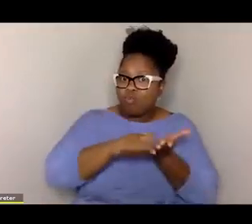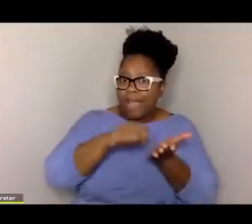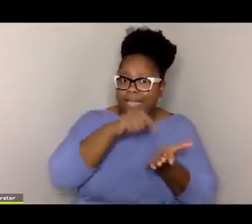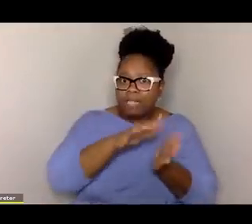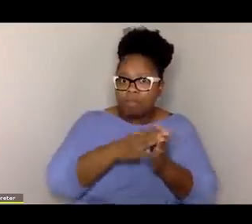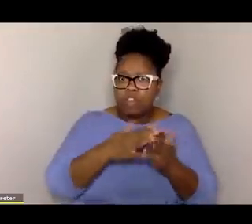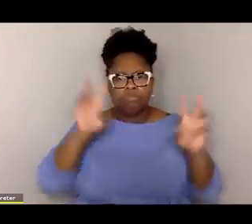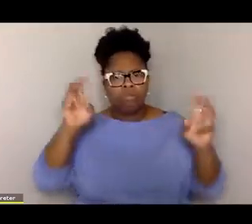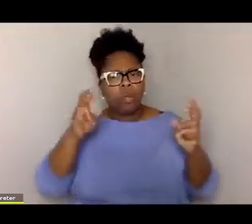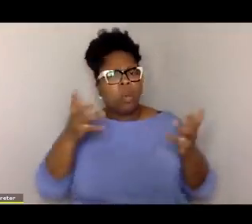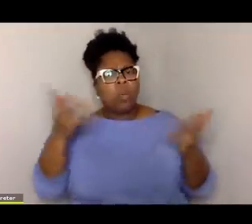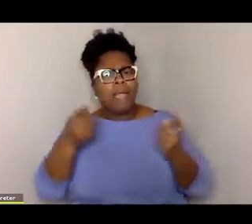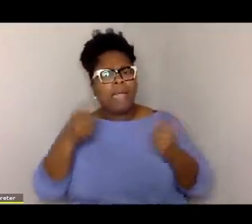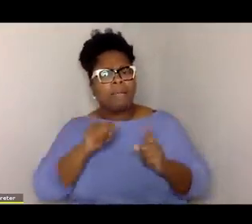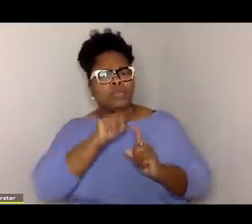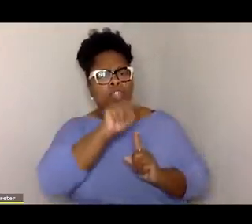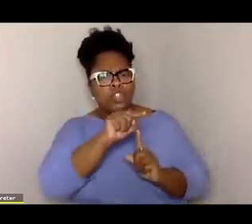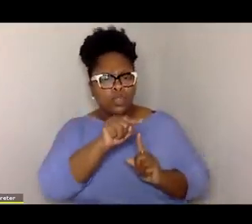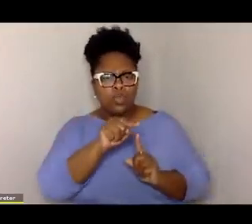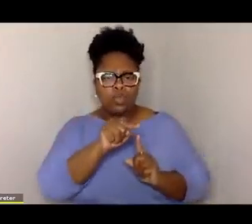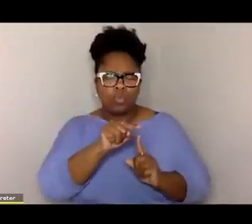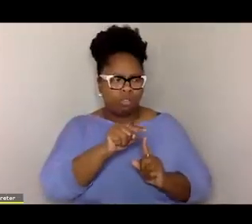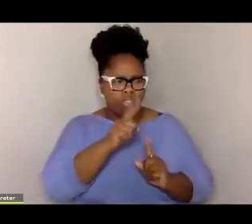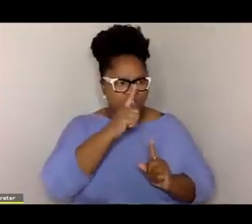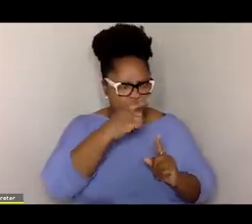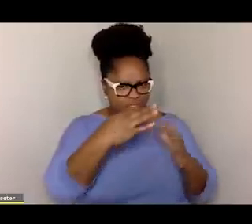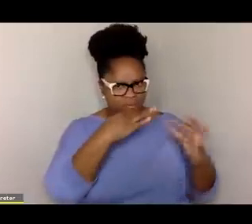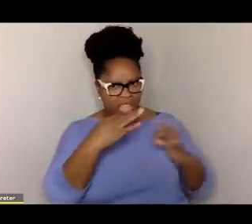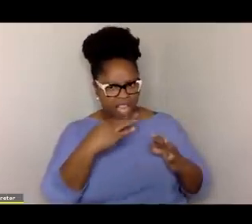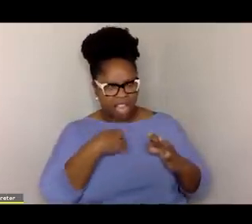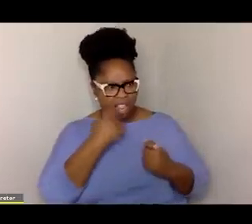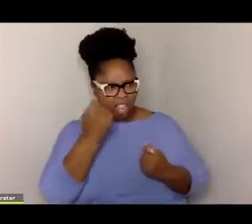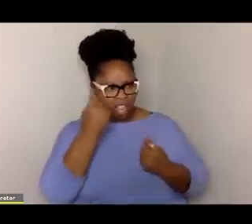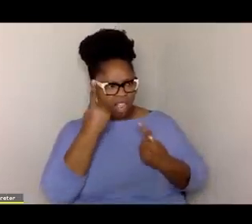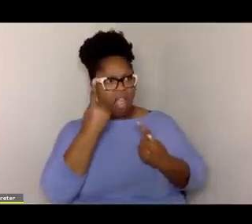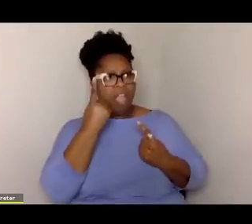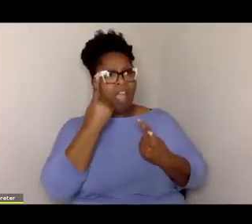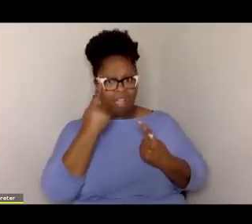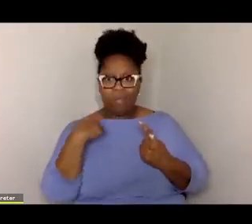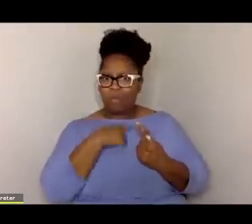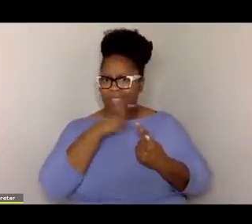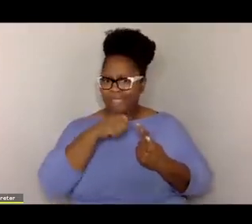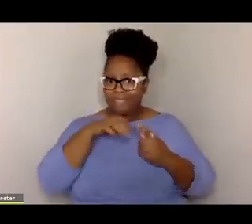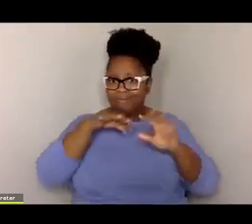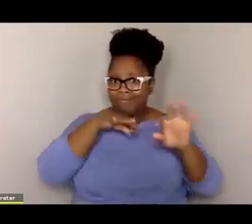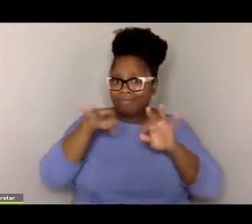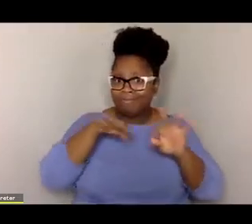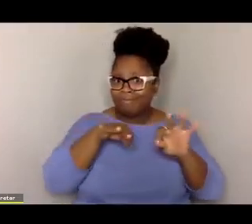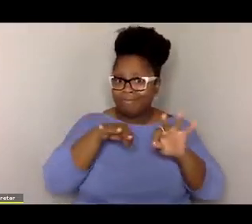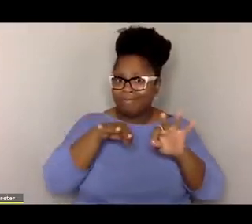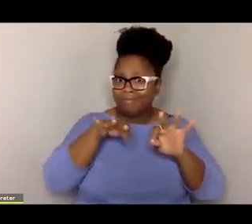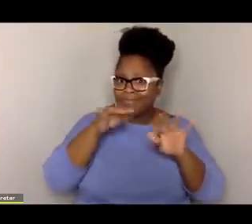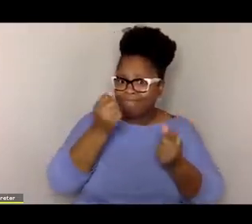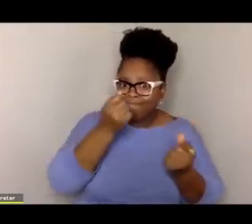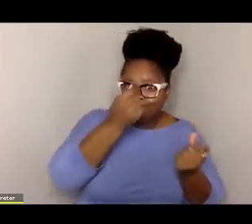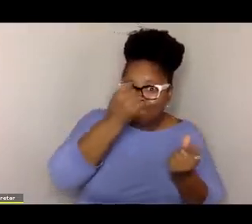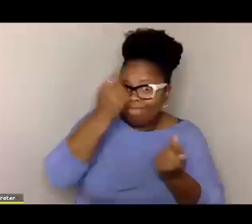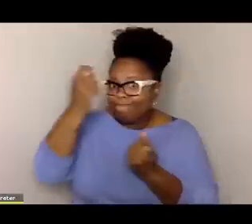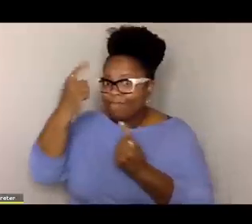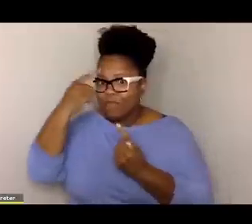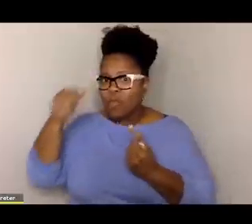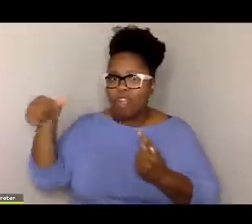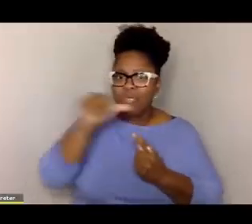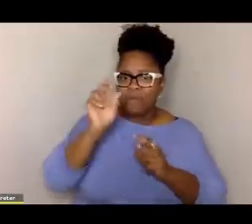for writing this book, What Happened to You, for enlightening me. And hopefully now we will be able to bring that